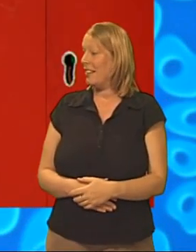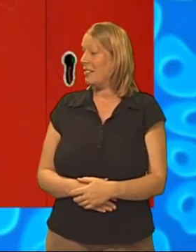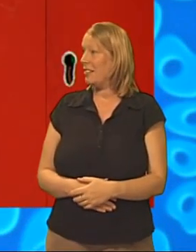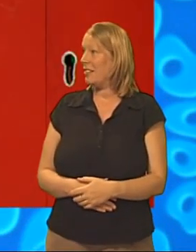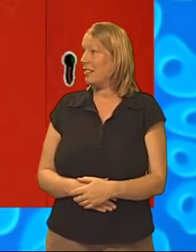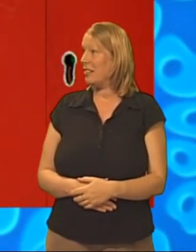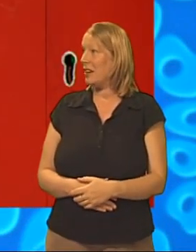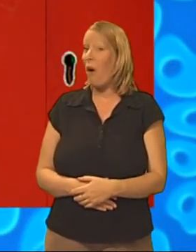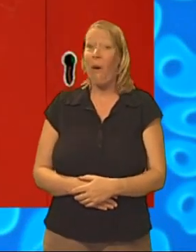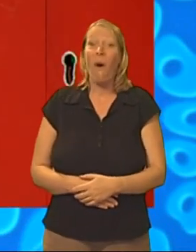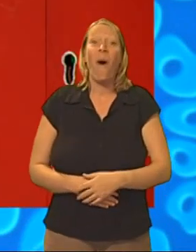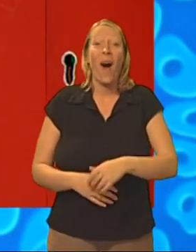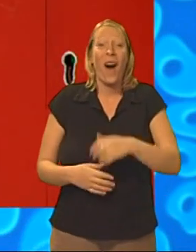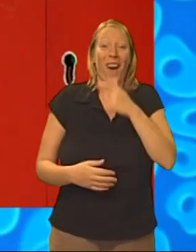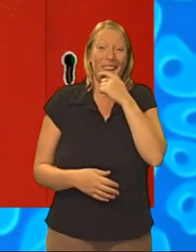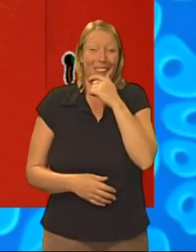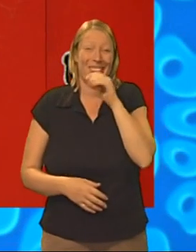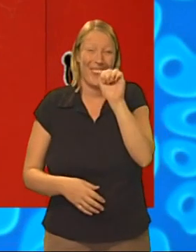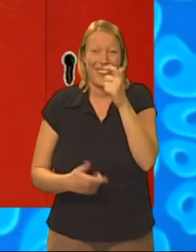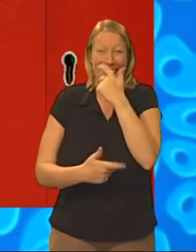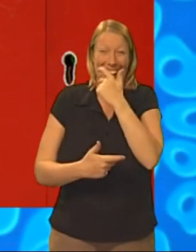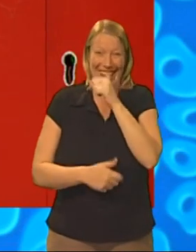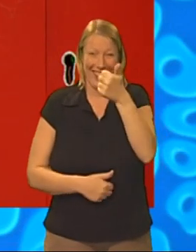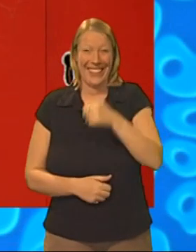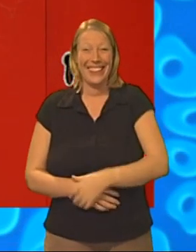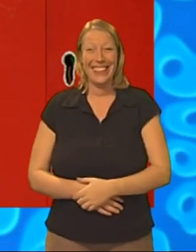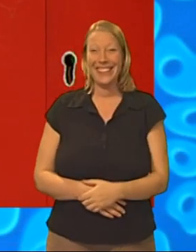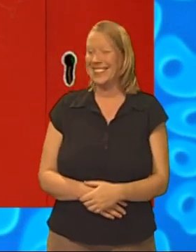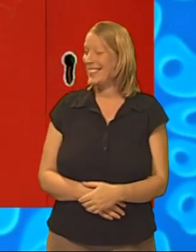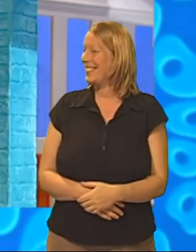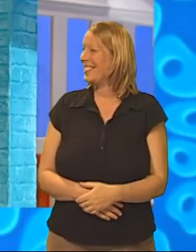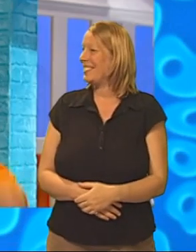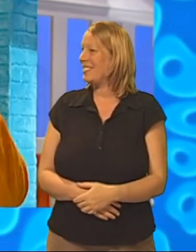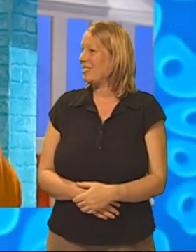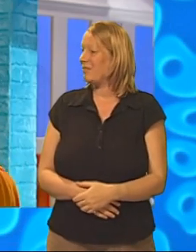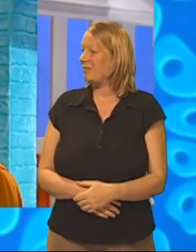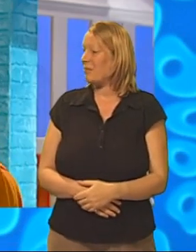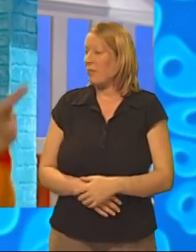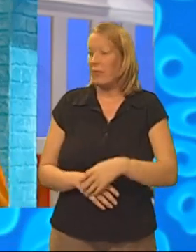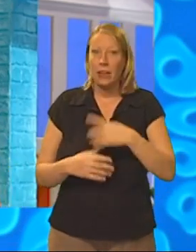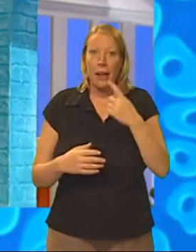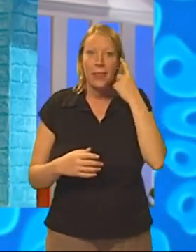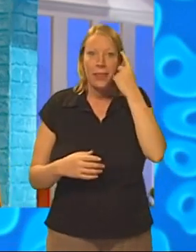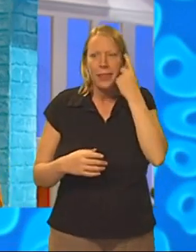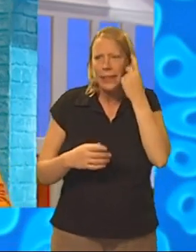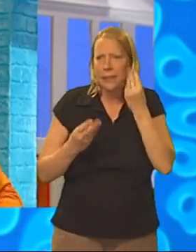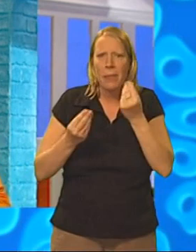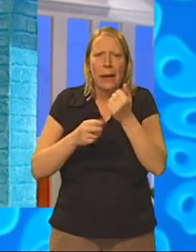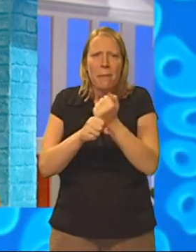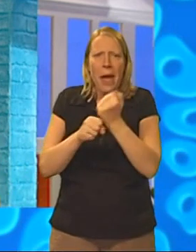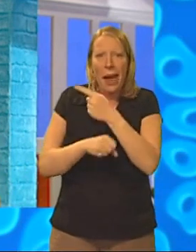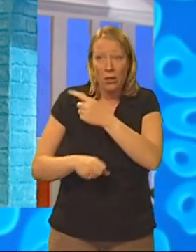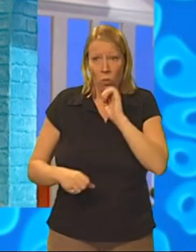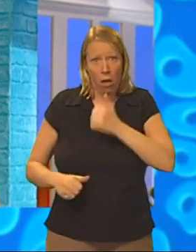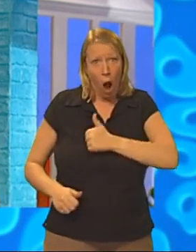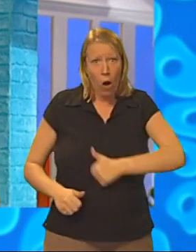Huh? Oh, he-he. Very funny, Ben. Well, we must think of something to make for him. He'll be very